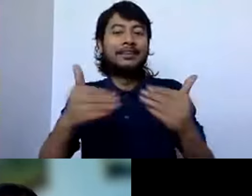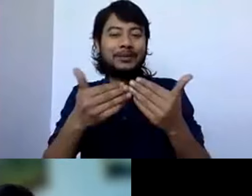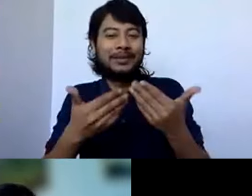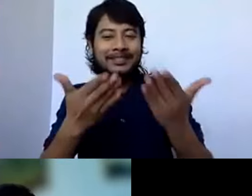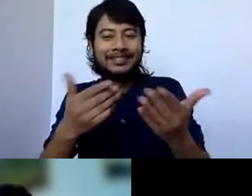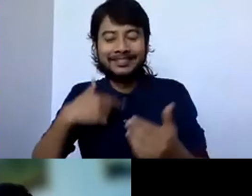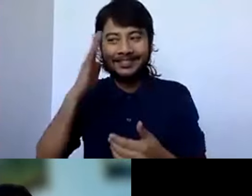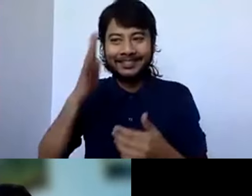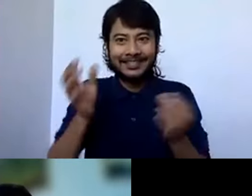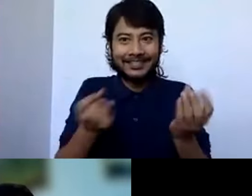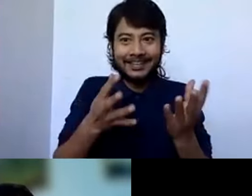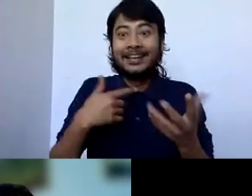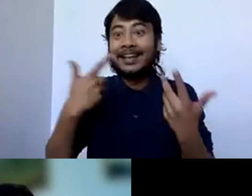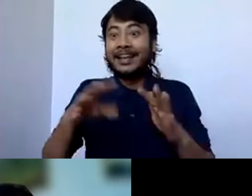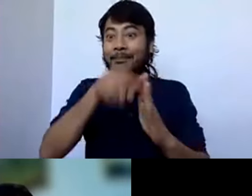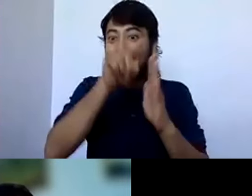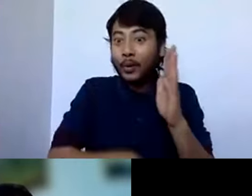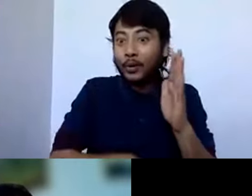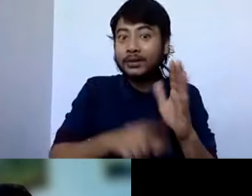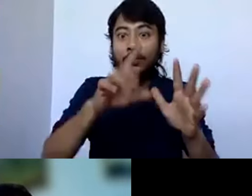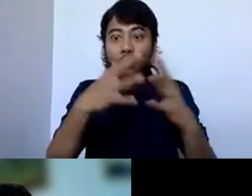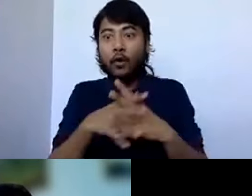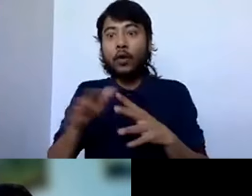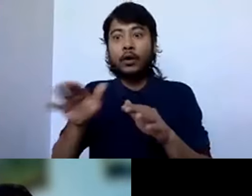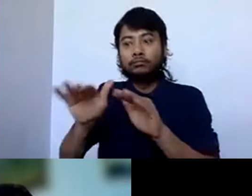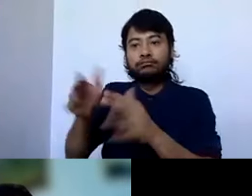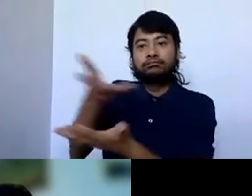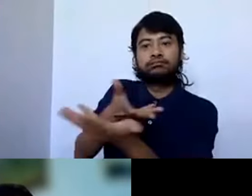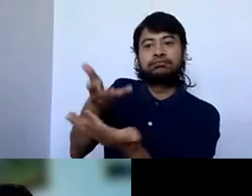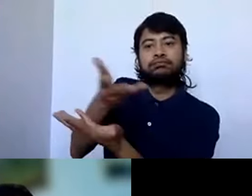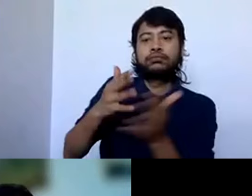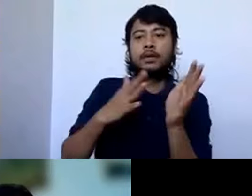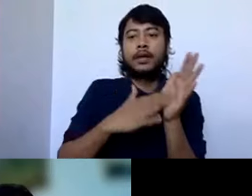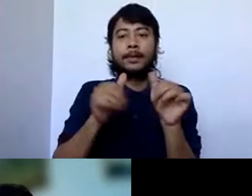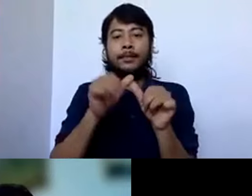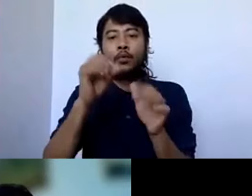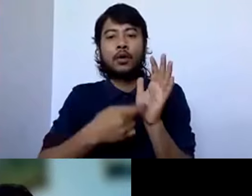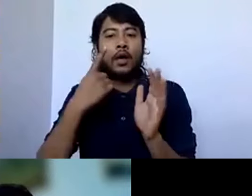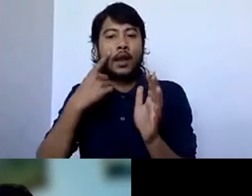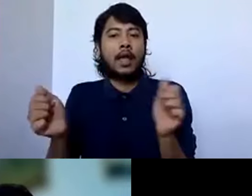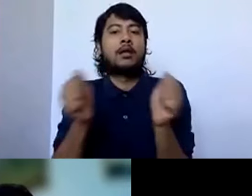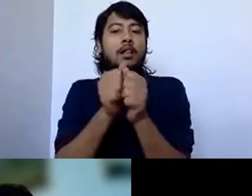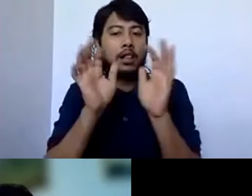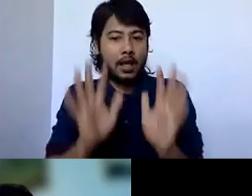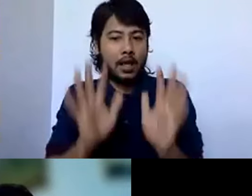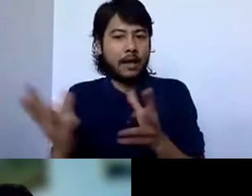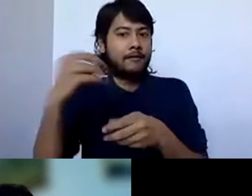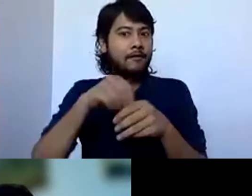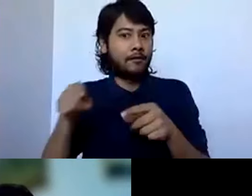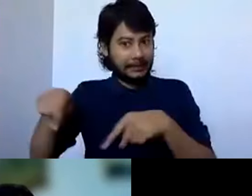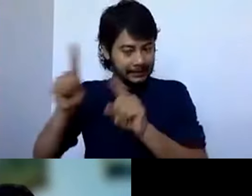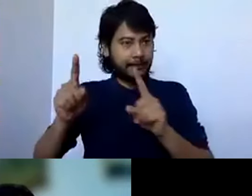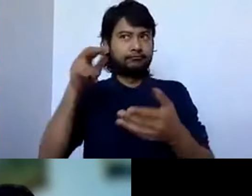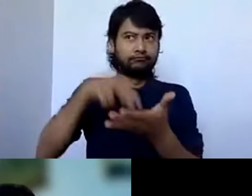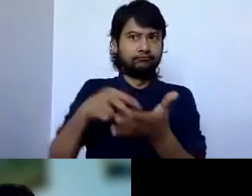consulting on policy. You know, our Maori communities are very involved in that discussion